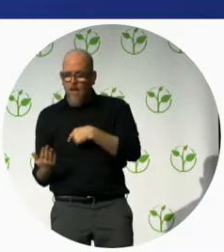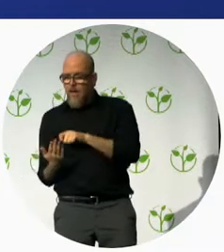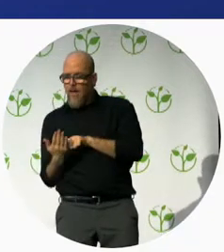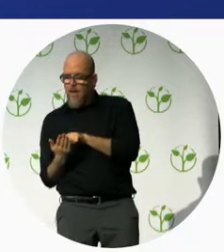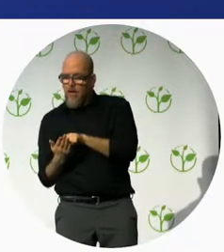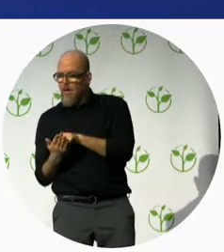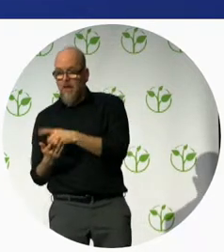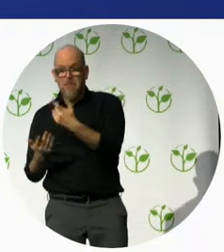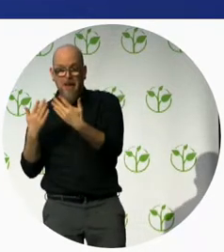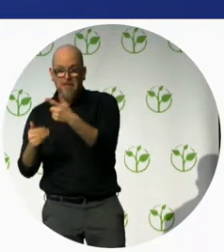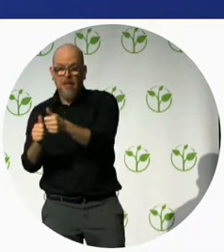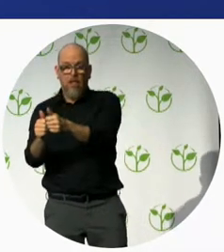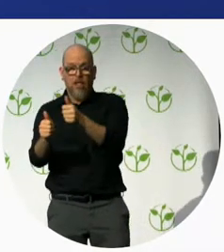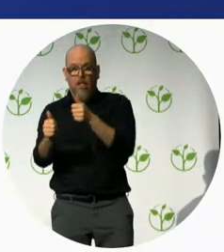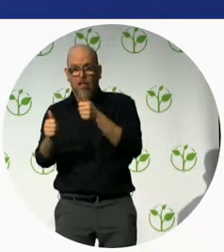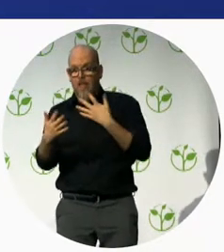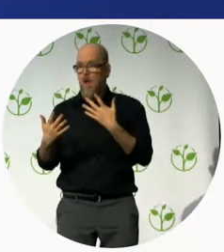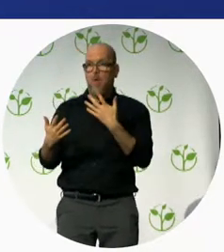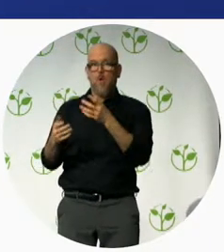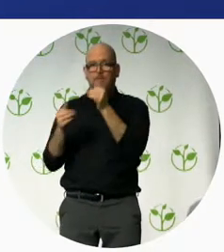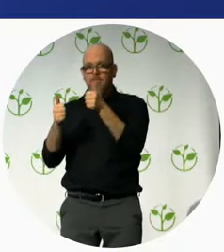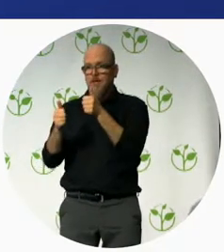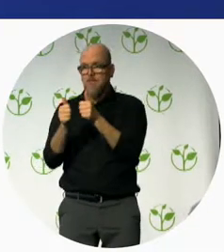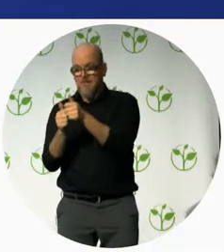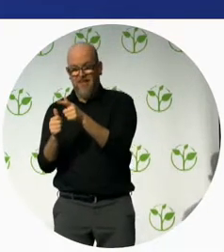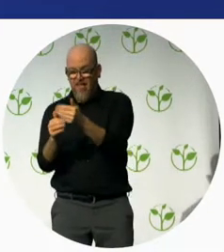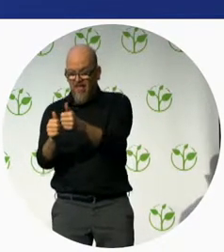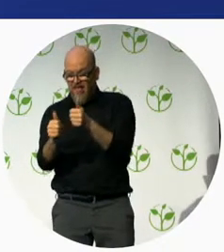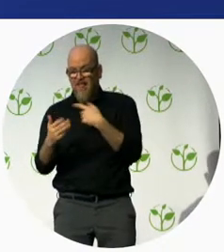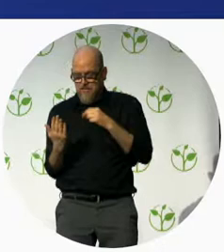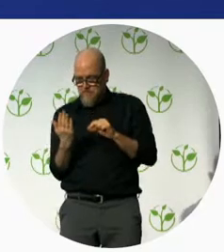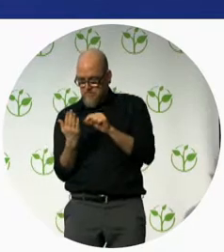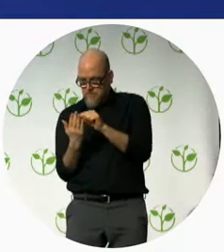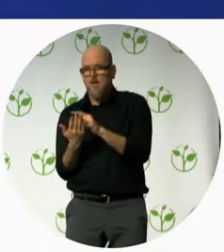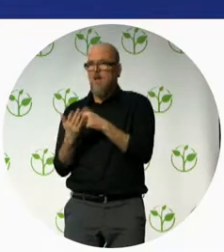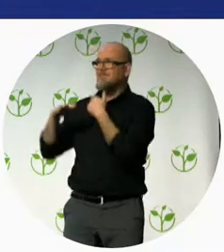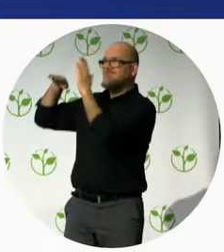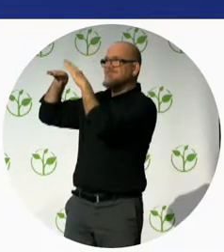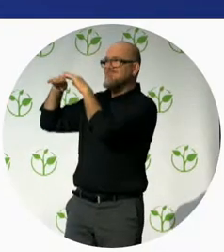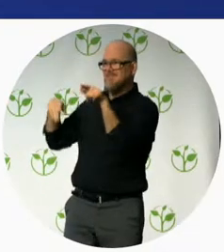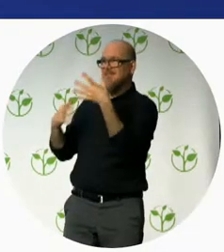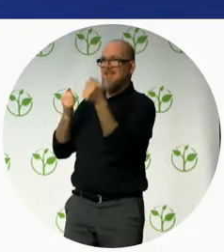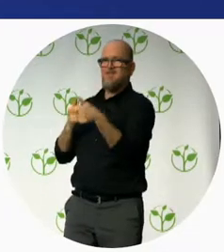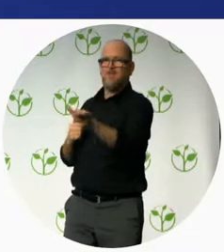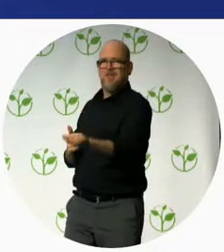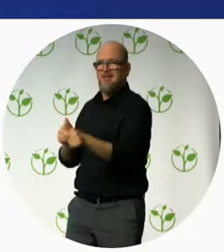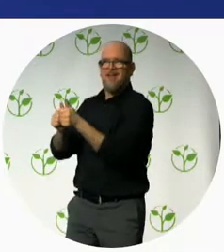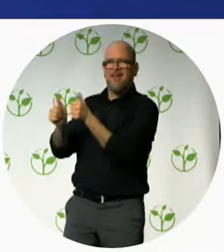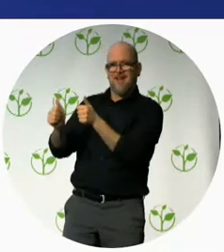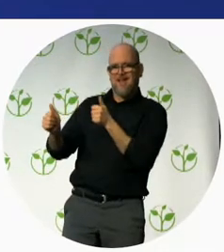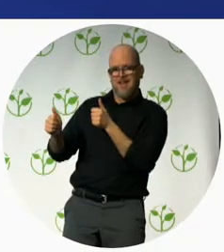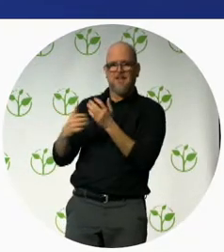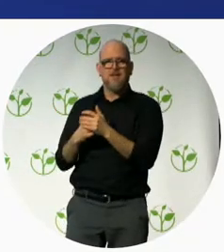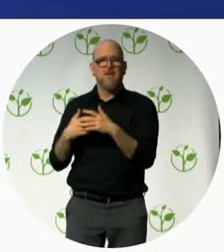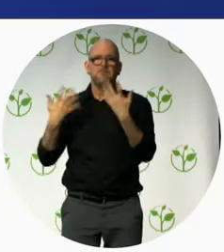act immediate action this tool can also be used for epidemiological service